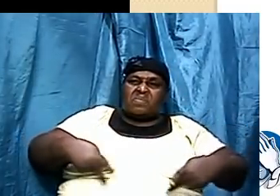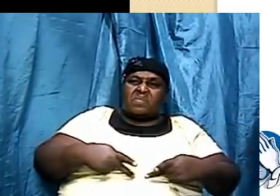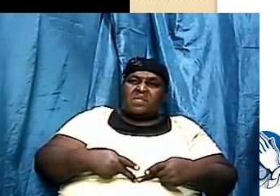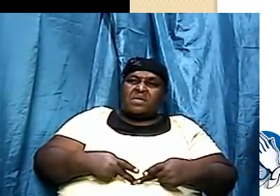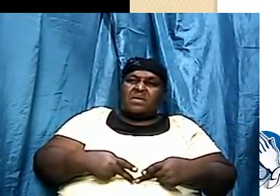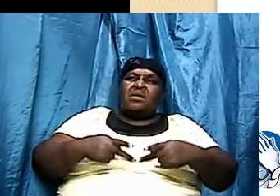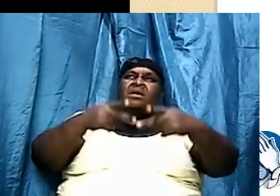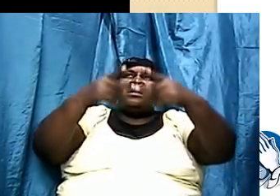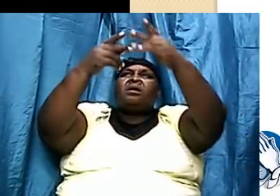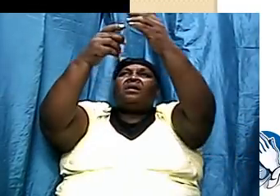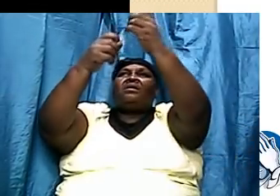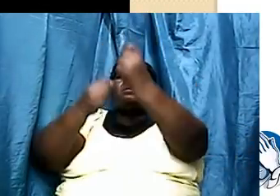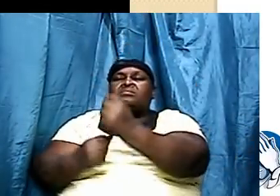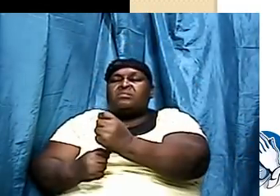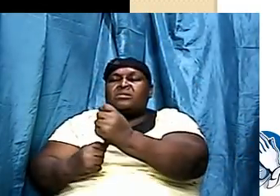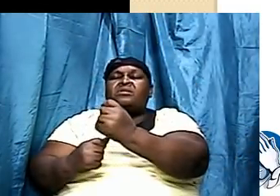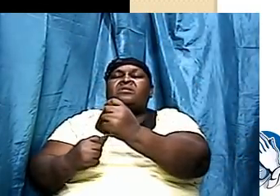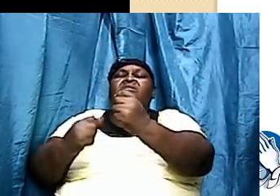nothing.